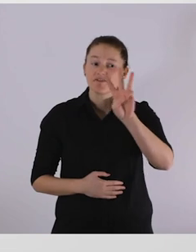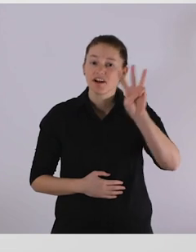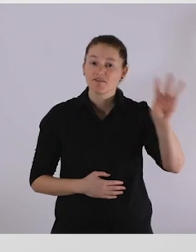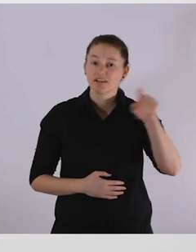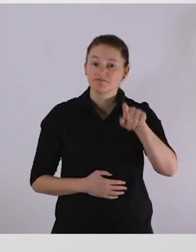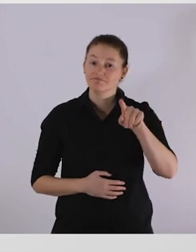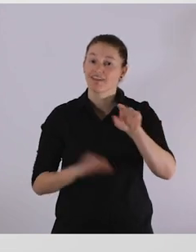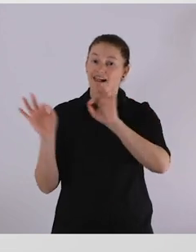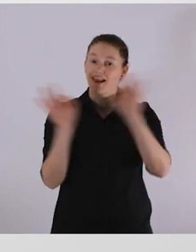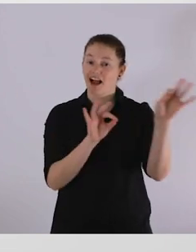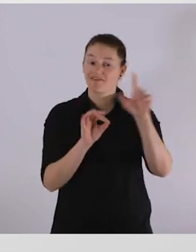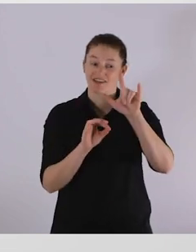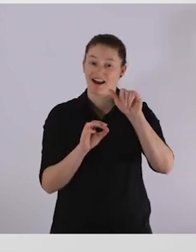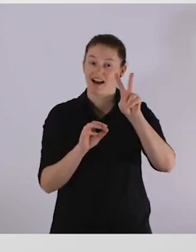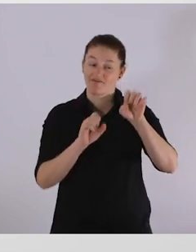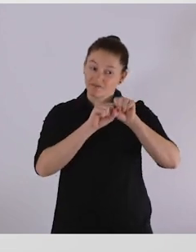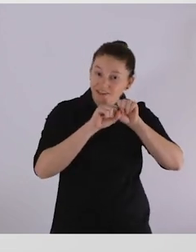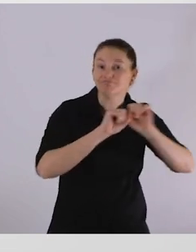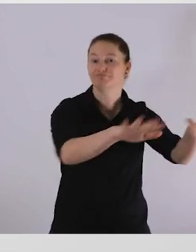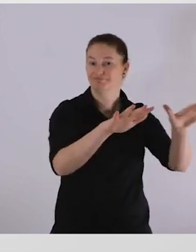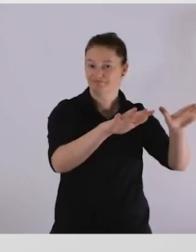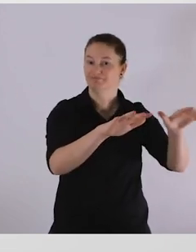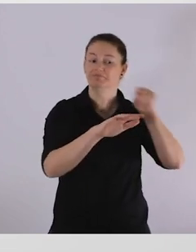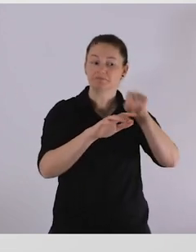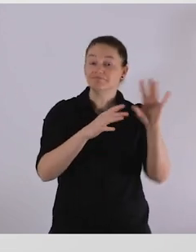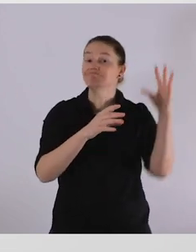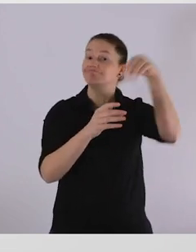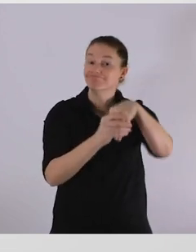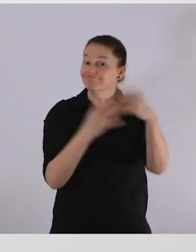Live web stream with captioning and international sign